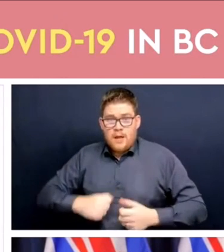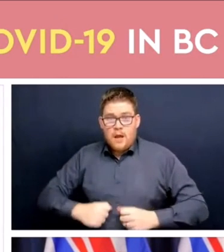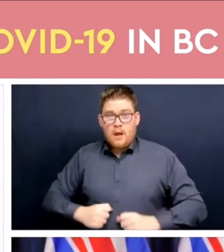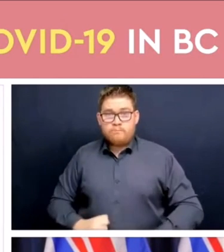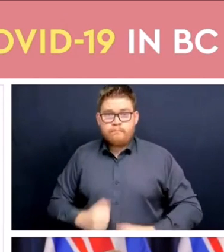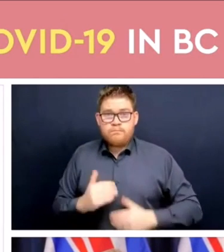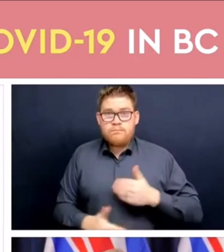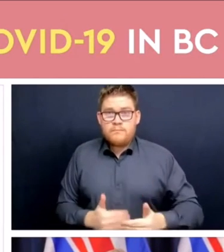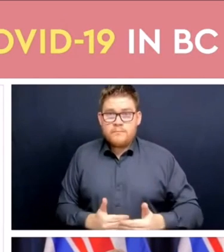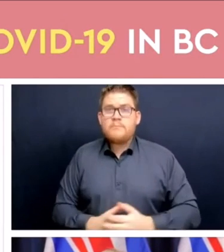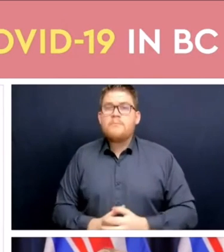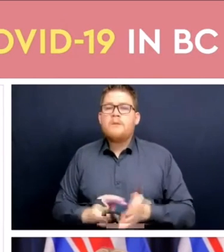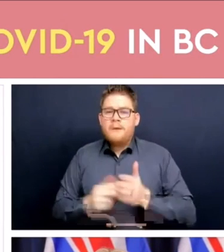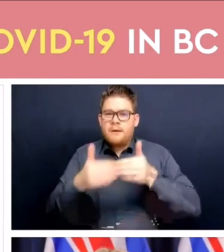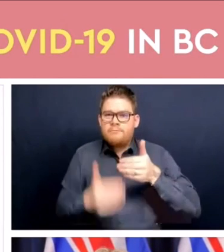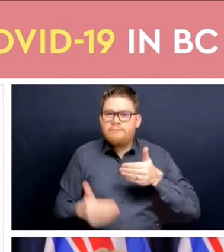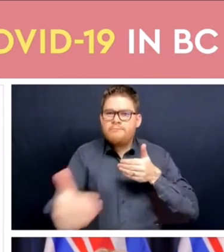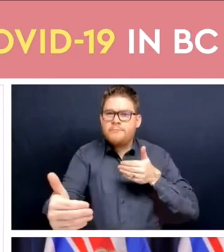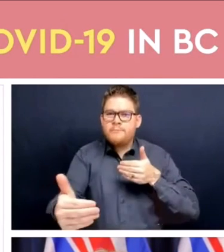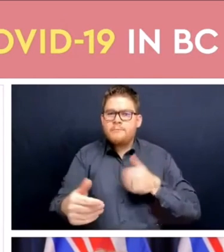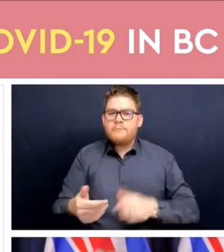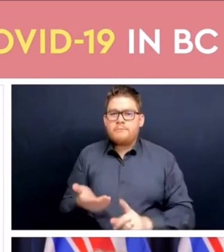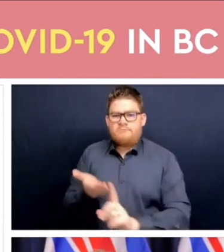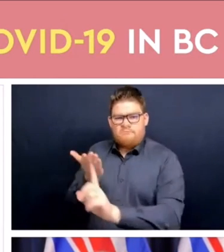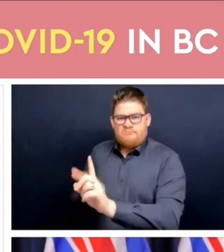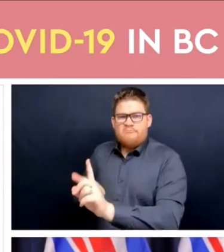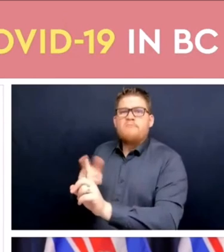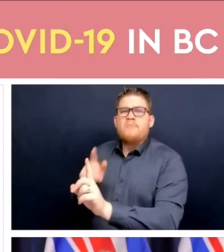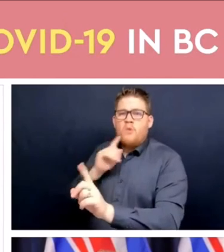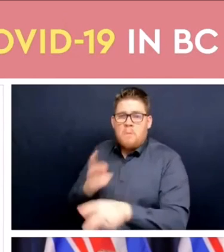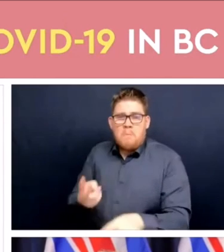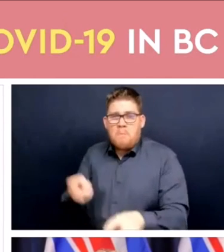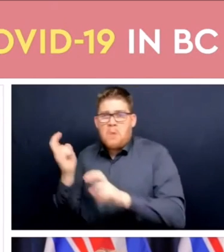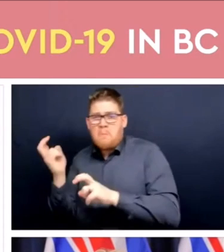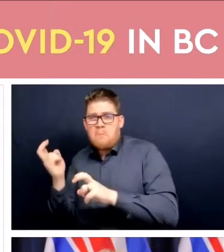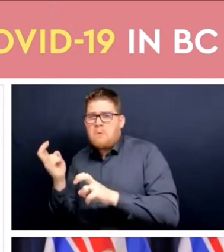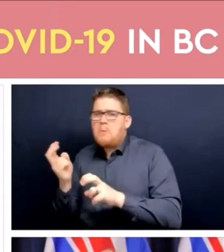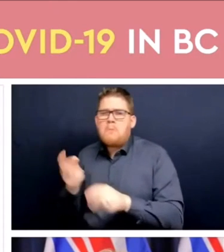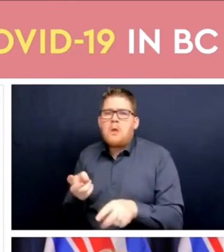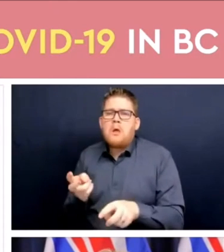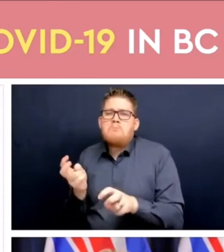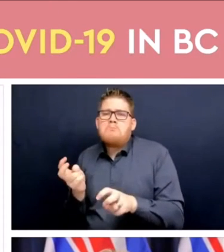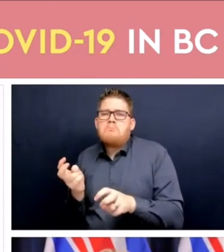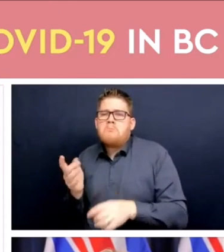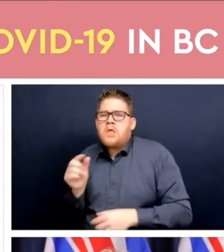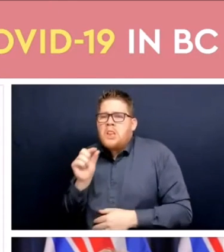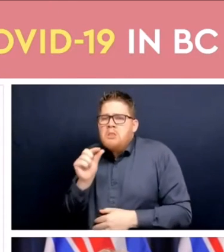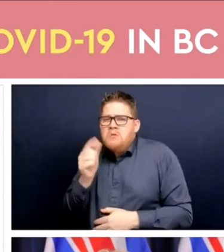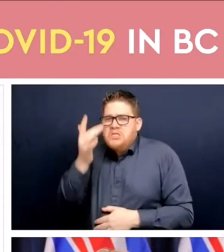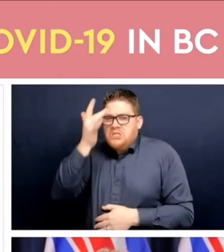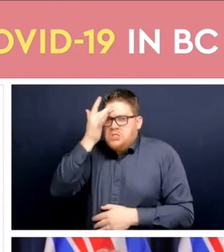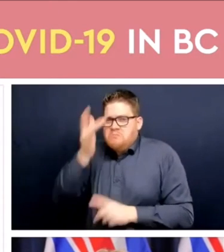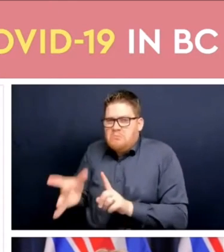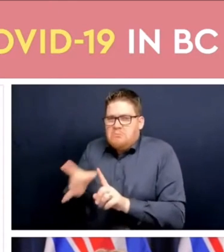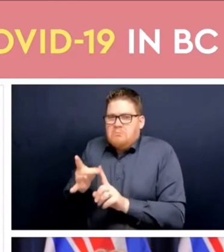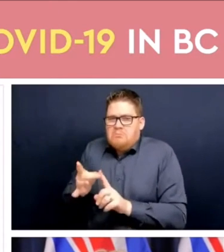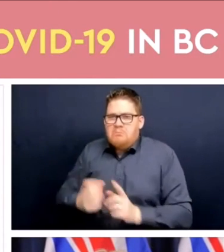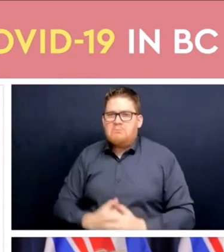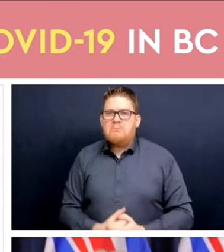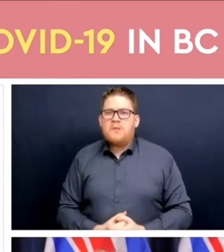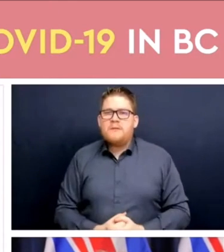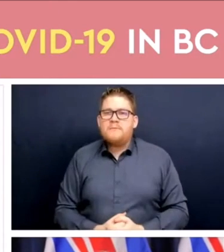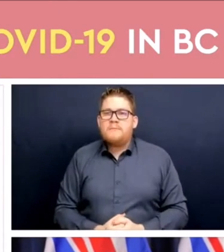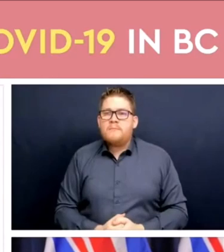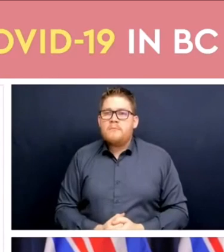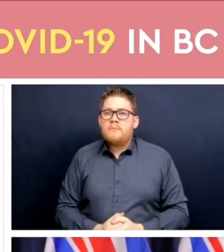very unlikely to have more than a mild illness so those are the things that put us in a place right now where we can